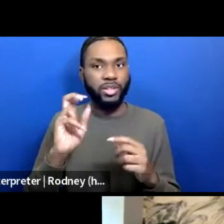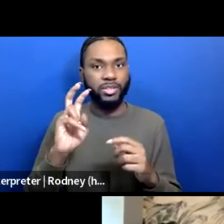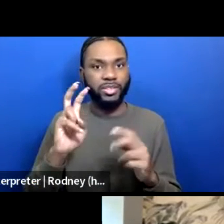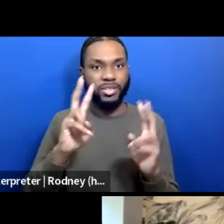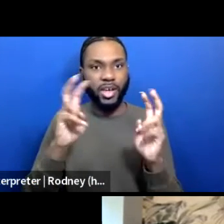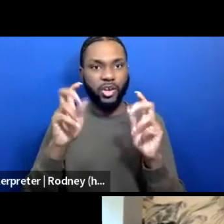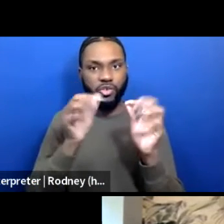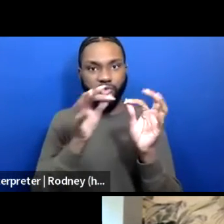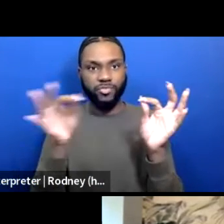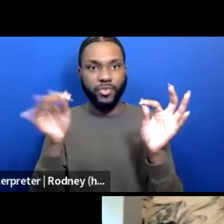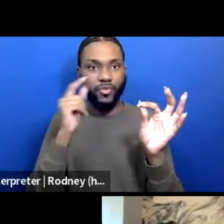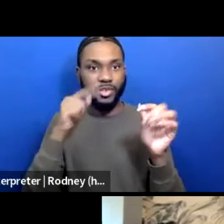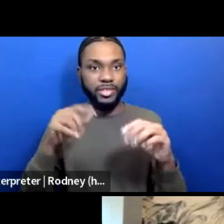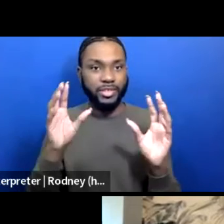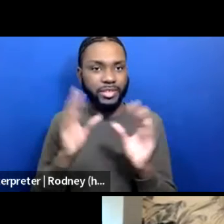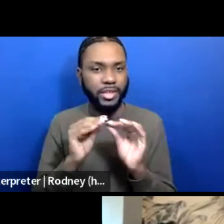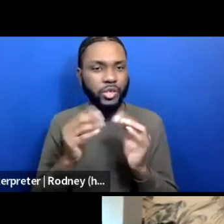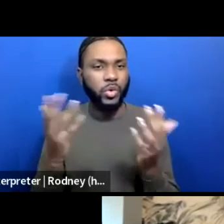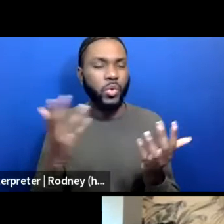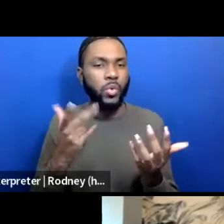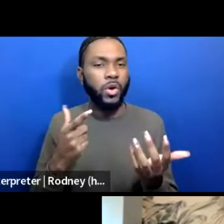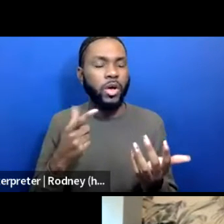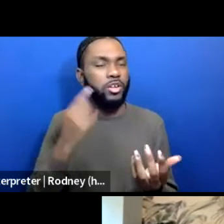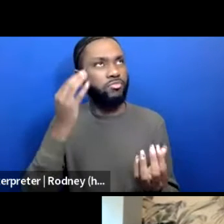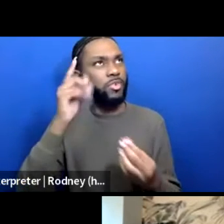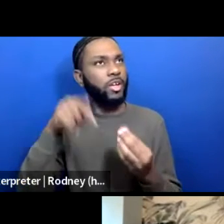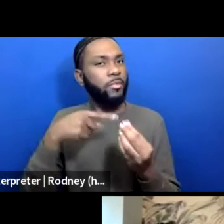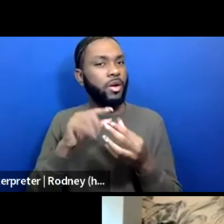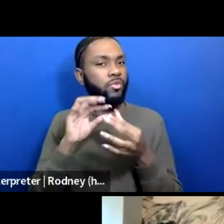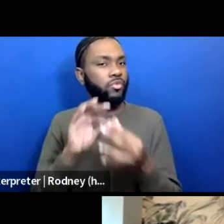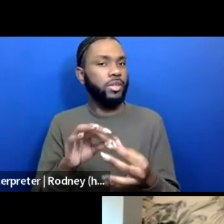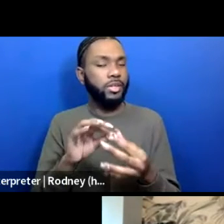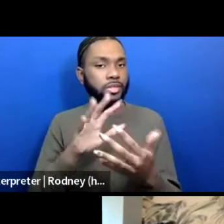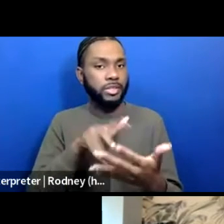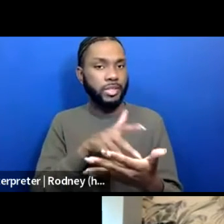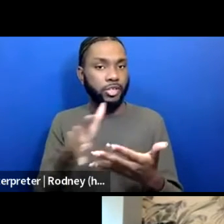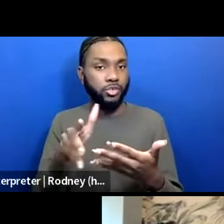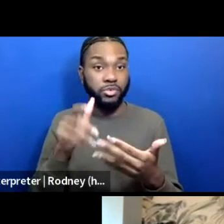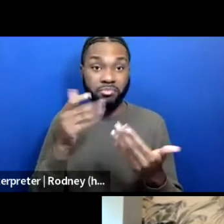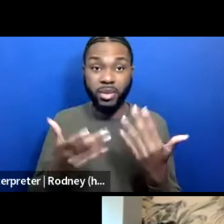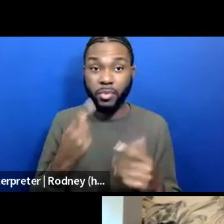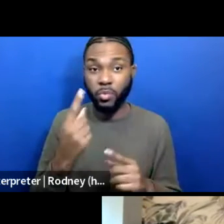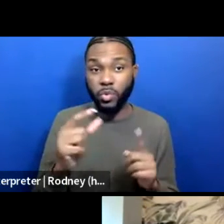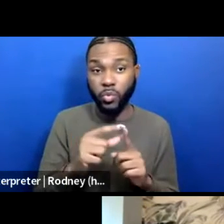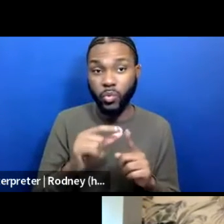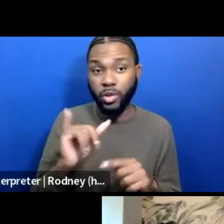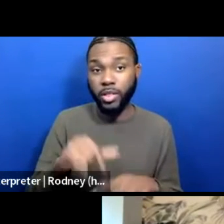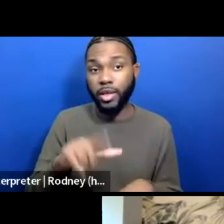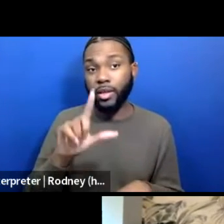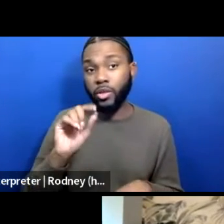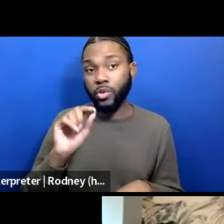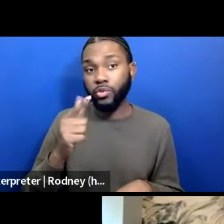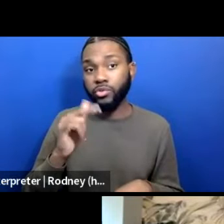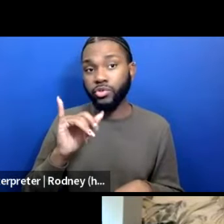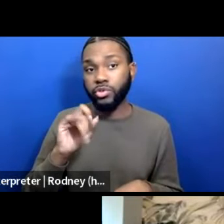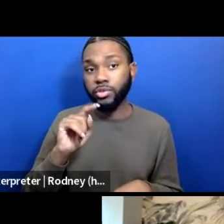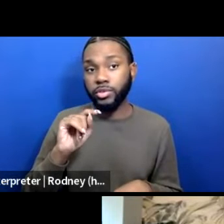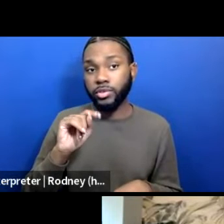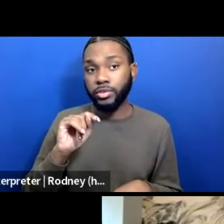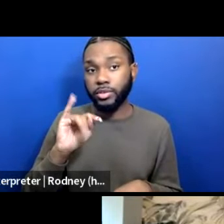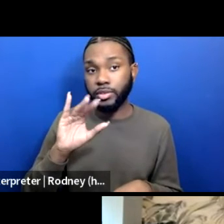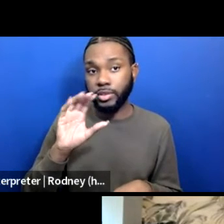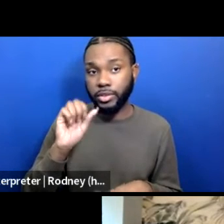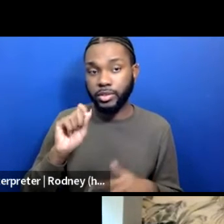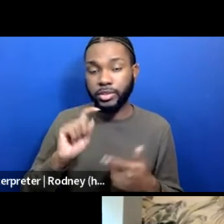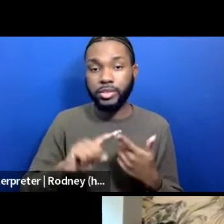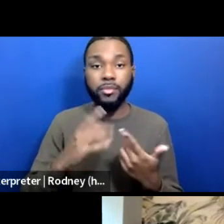What's on your heart when it comes to scheduling? It can be even just one word like logistics, or it can be one word like crew,